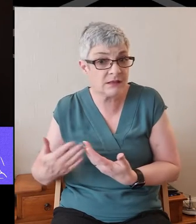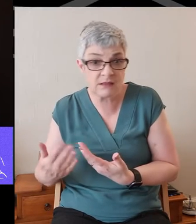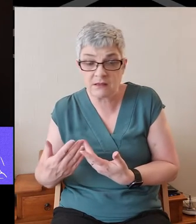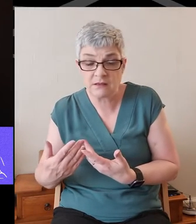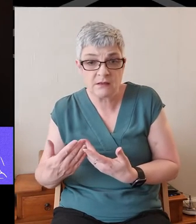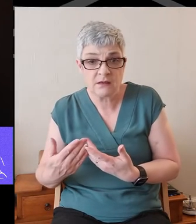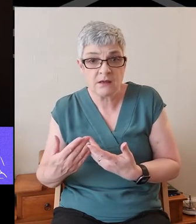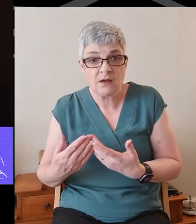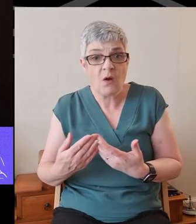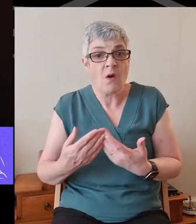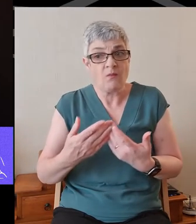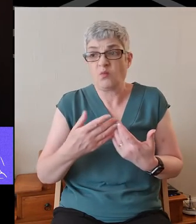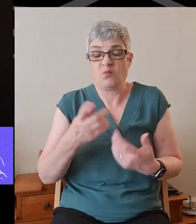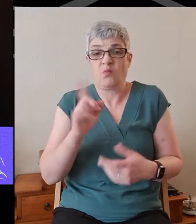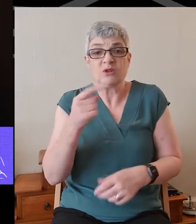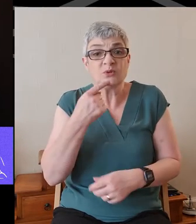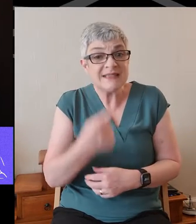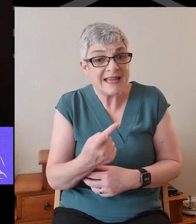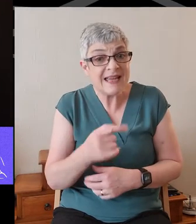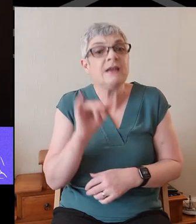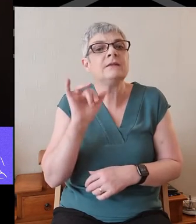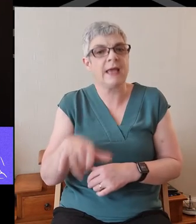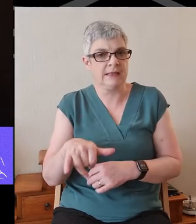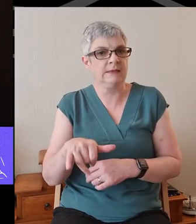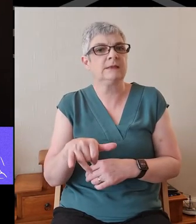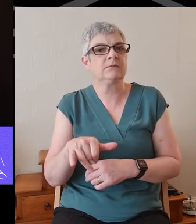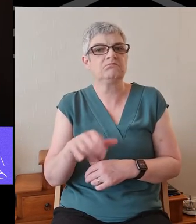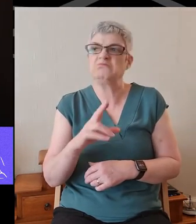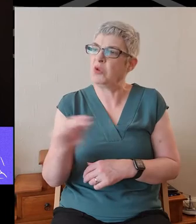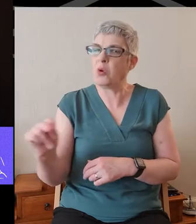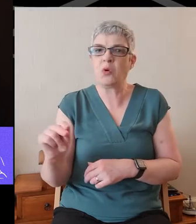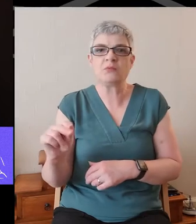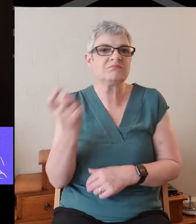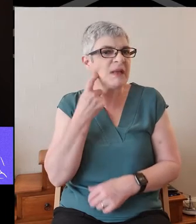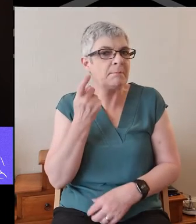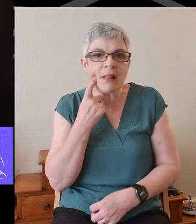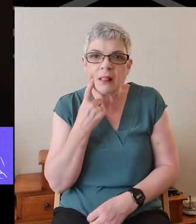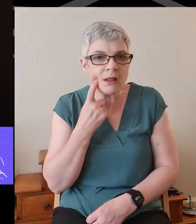All you need to say is a simple yes or no.